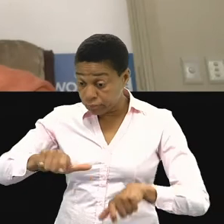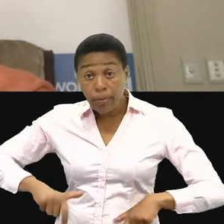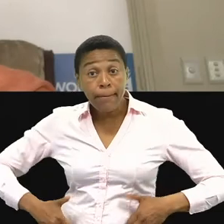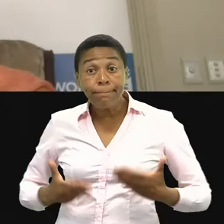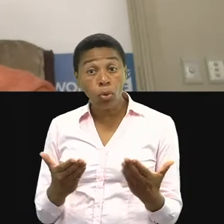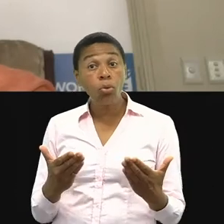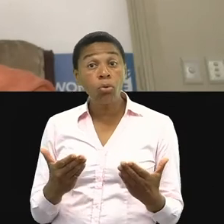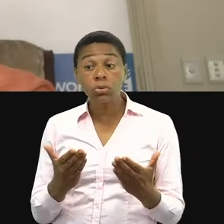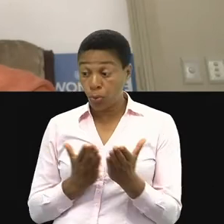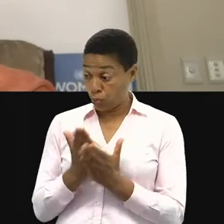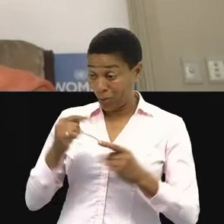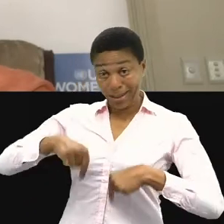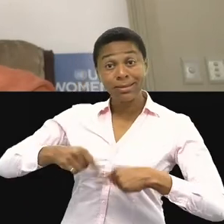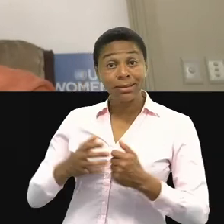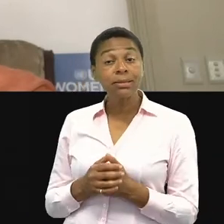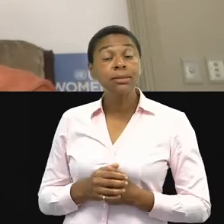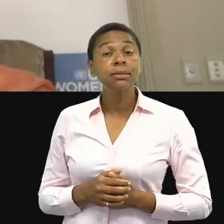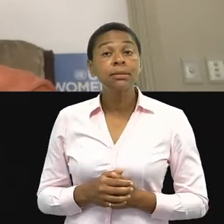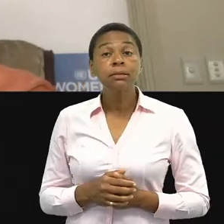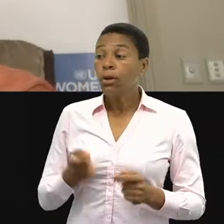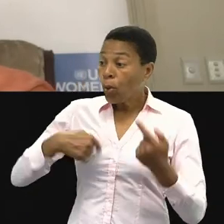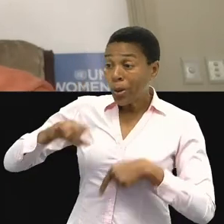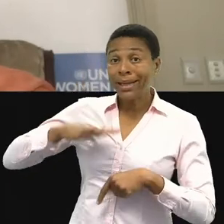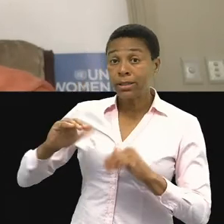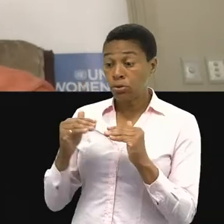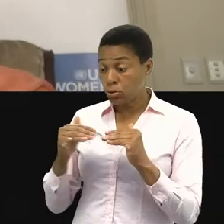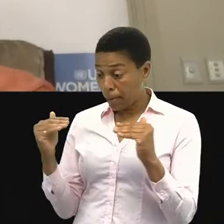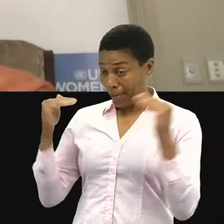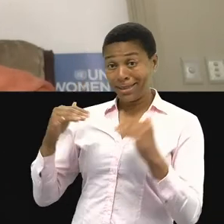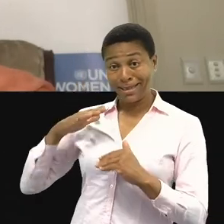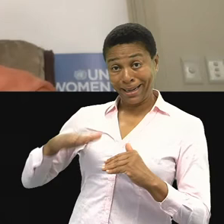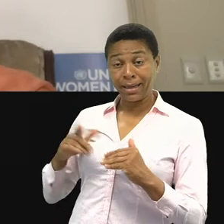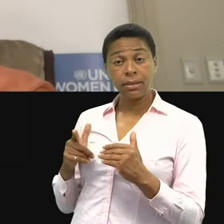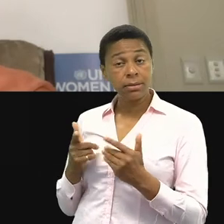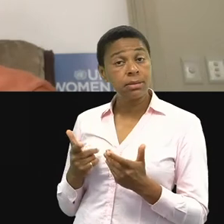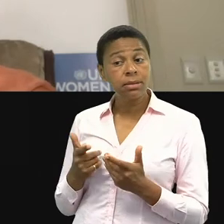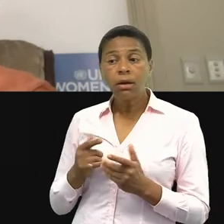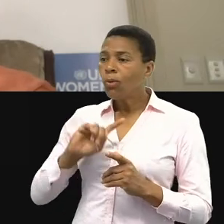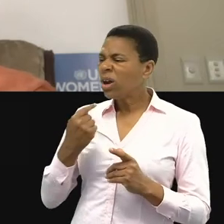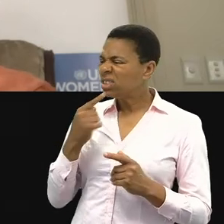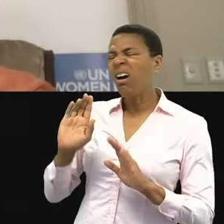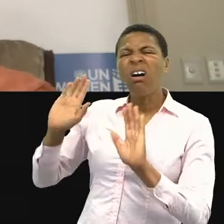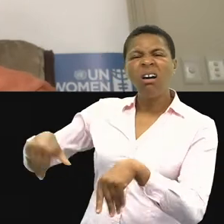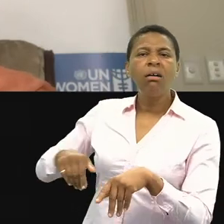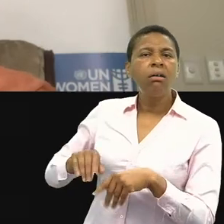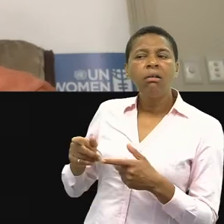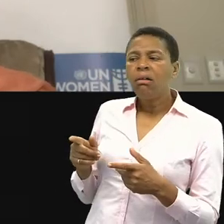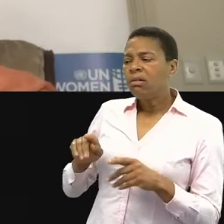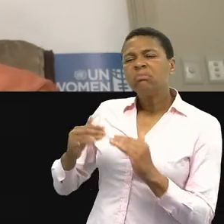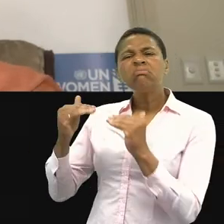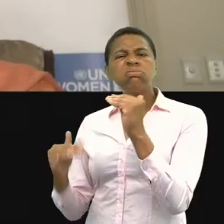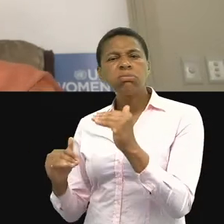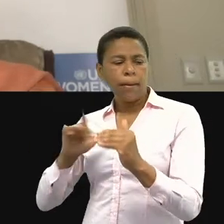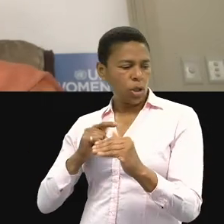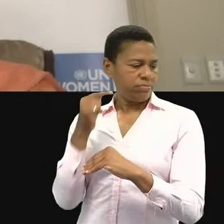not make those needs less important than the needs that COVID patients have.